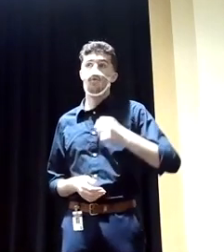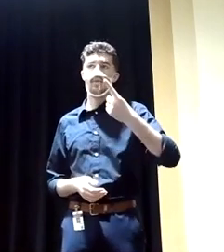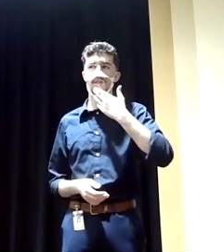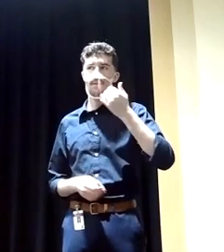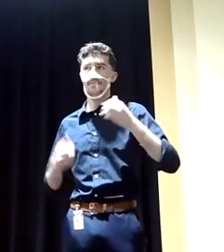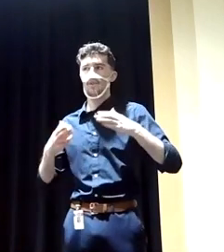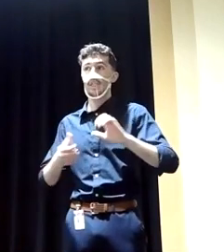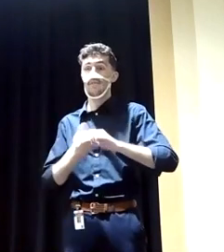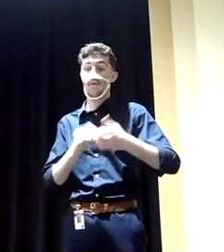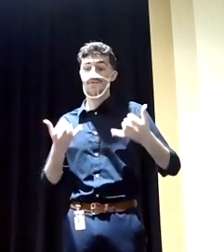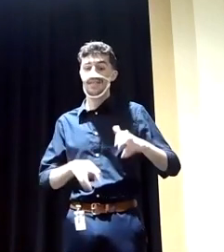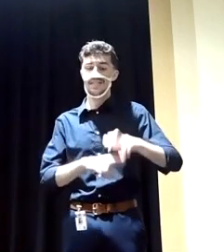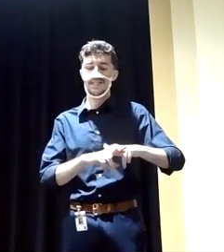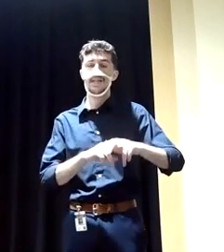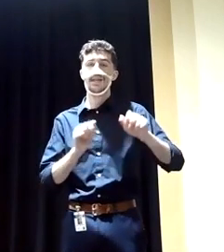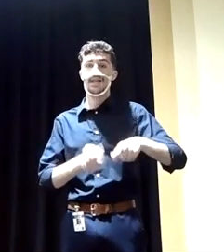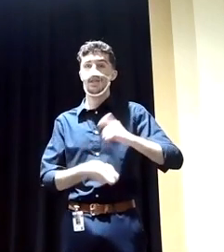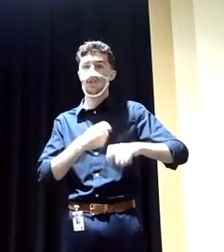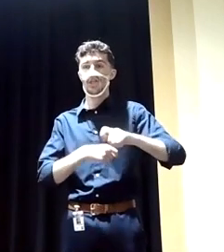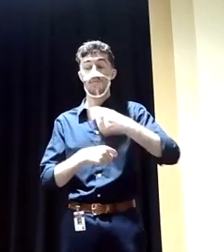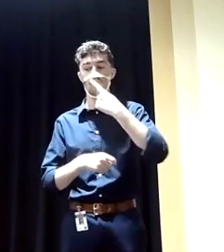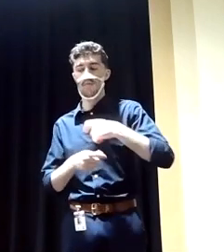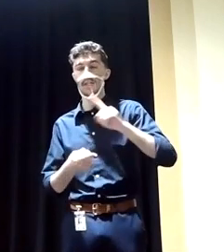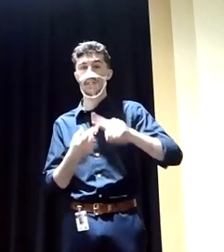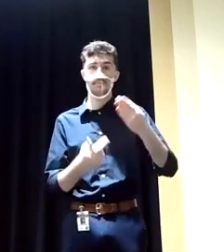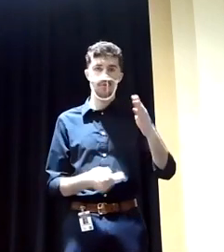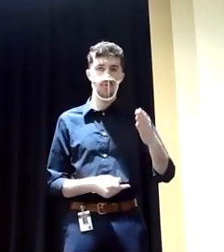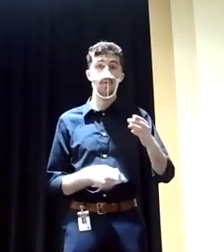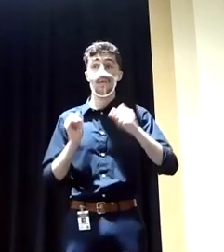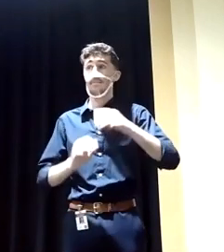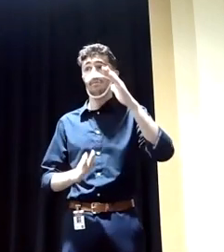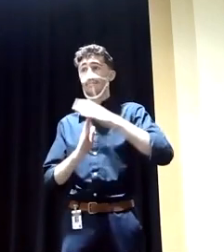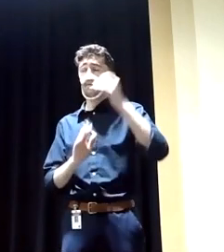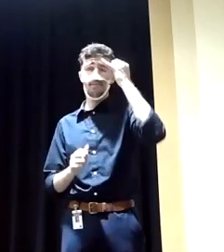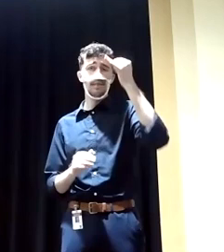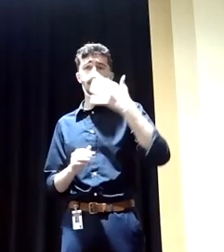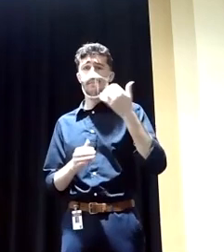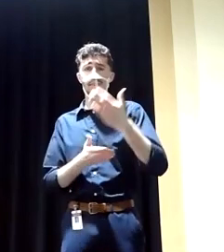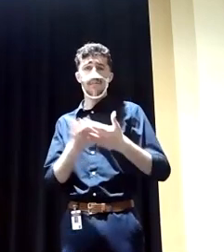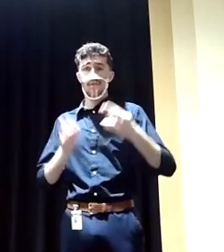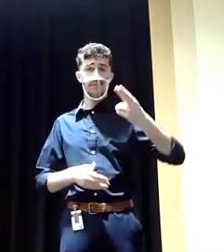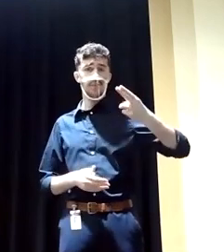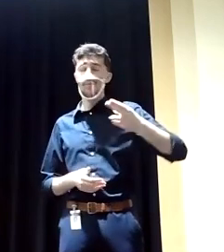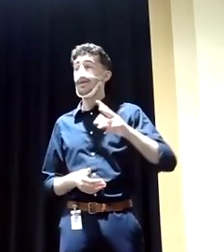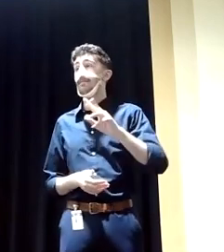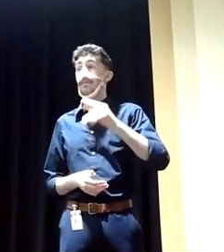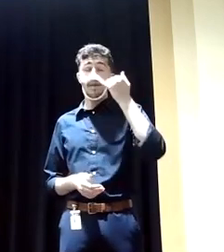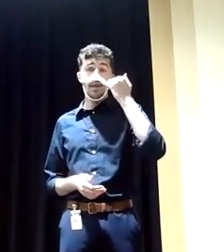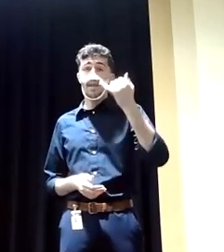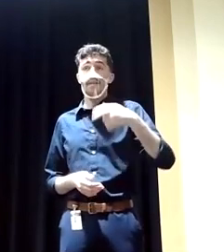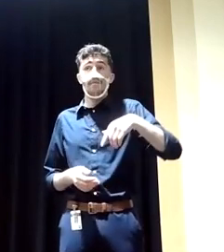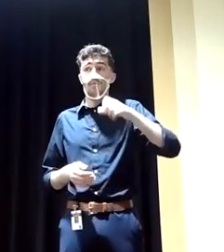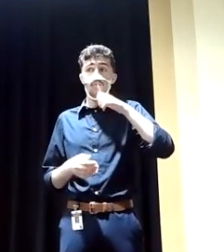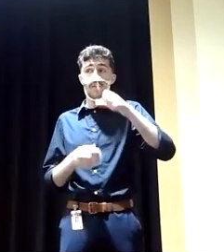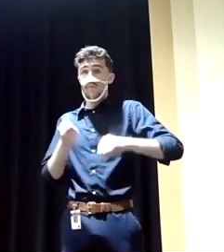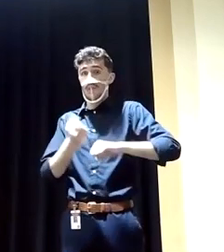turn this seat blue. Because ultimately, we can have the greatest ideas in the world, we can be on the right side of history. But if we come up short and